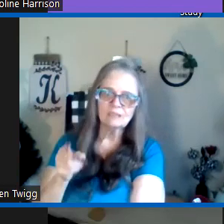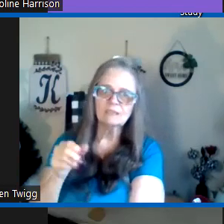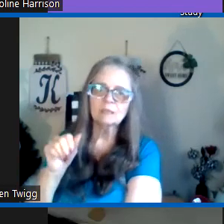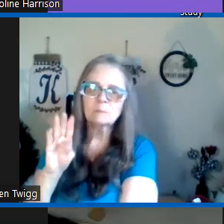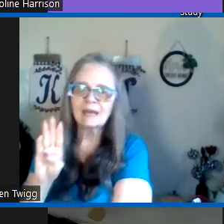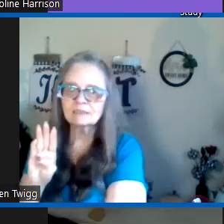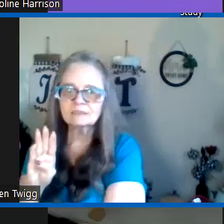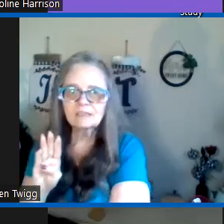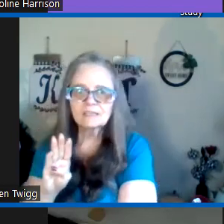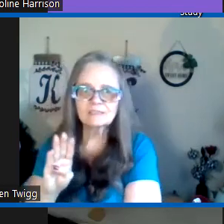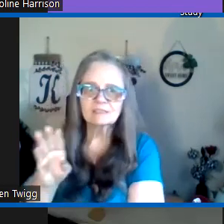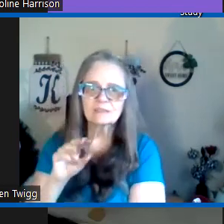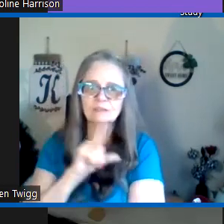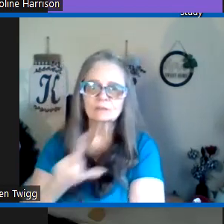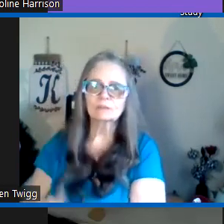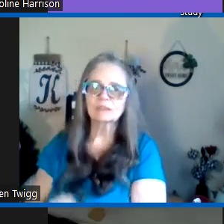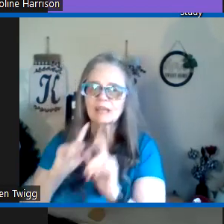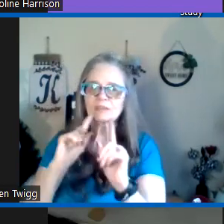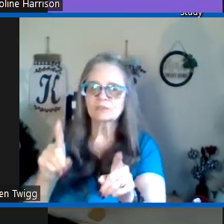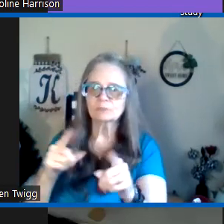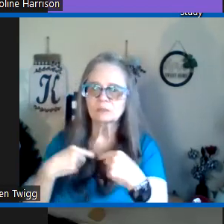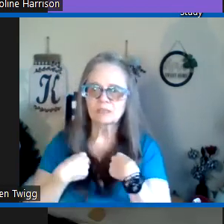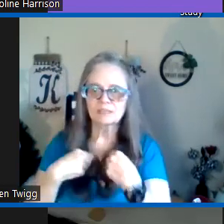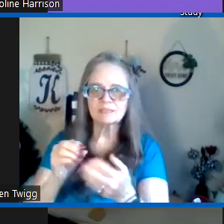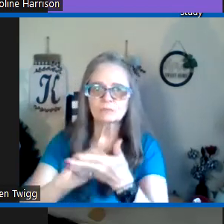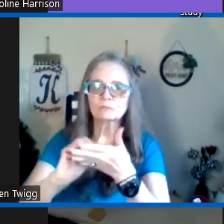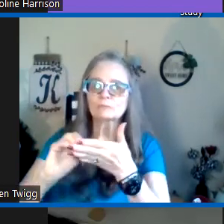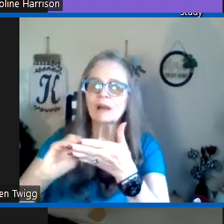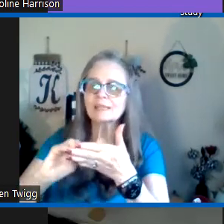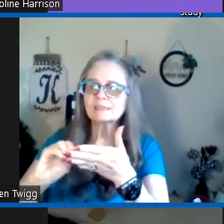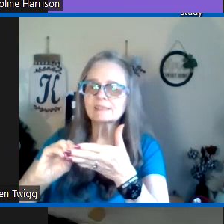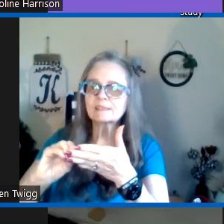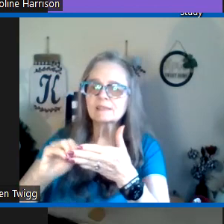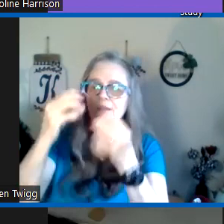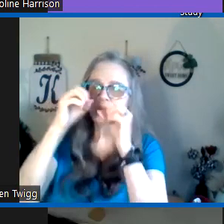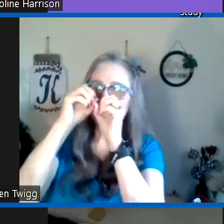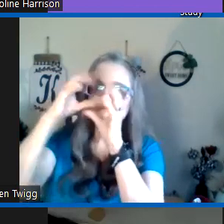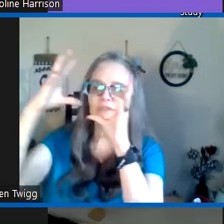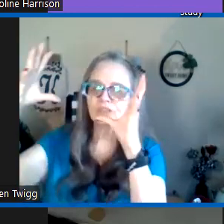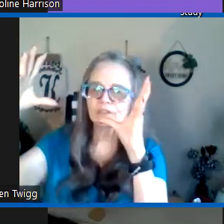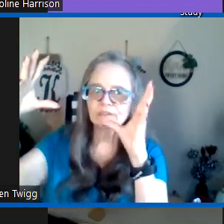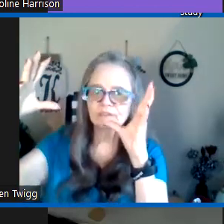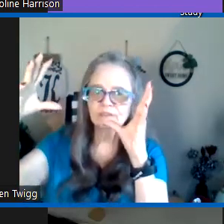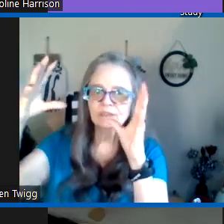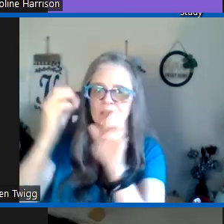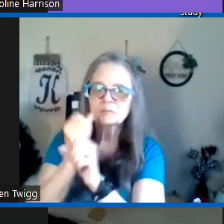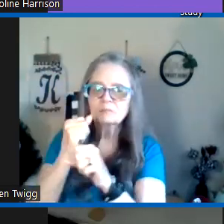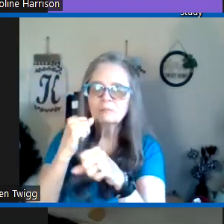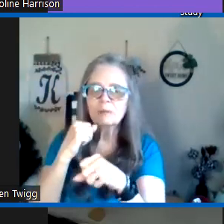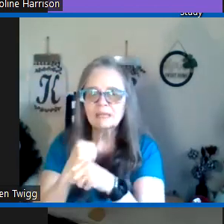in Habakkuk says and the Lord answered me and he said write the vision